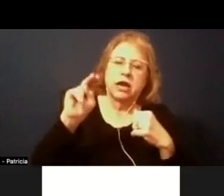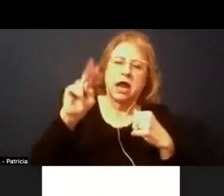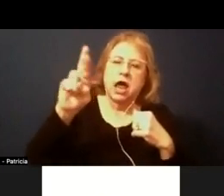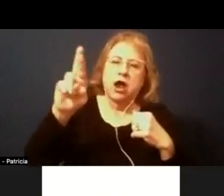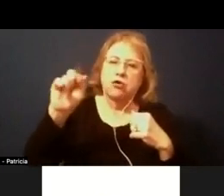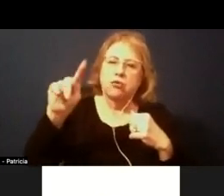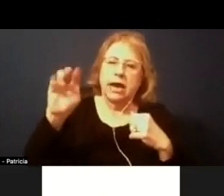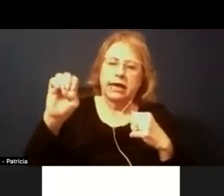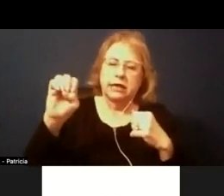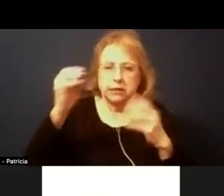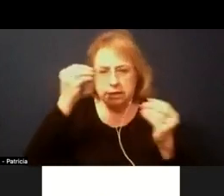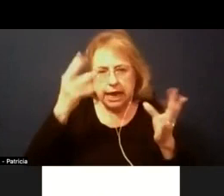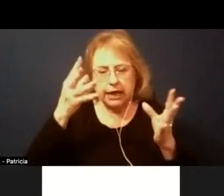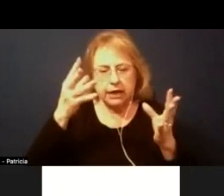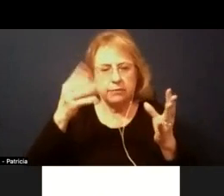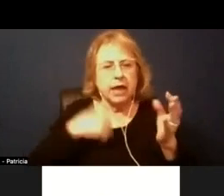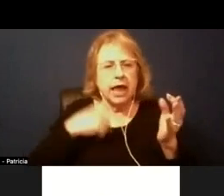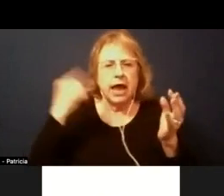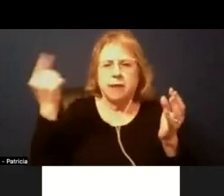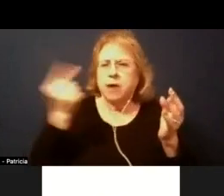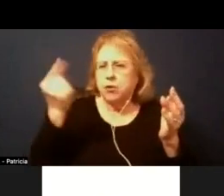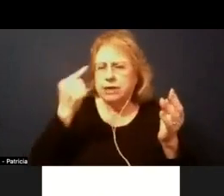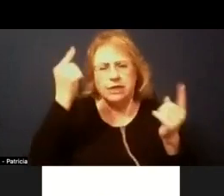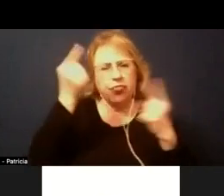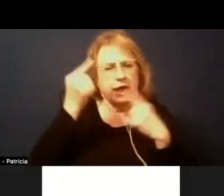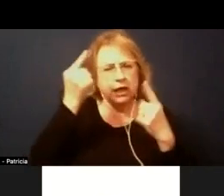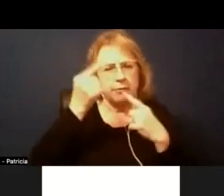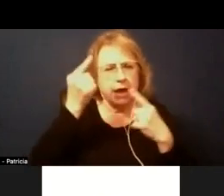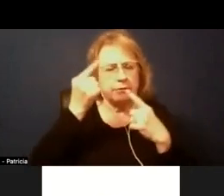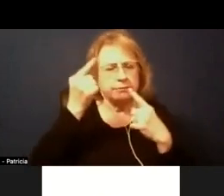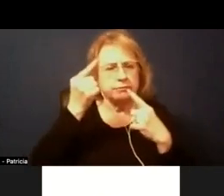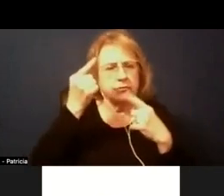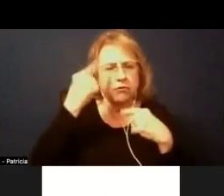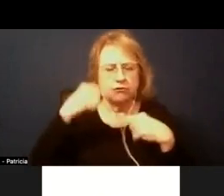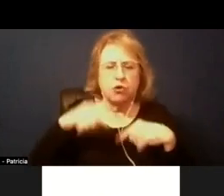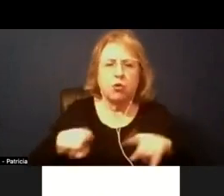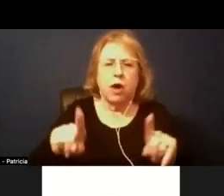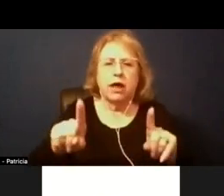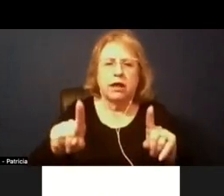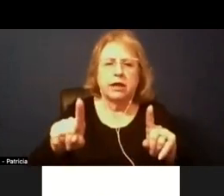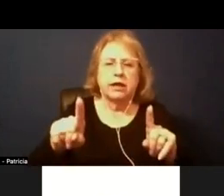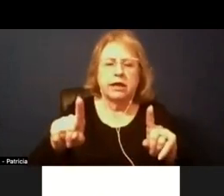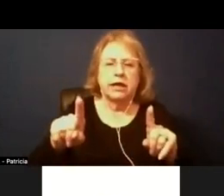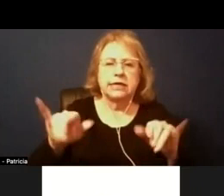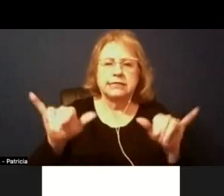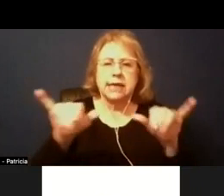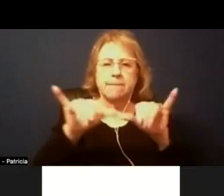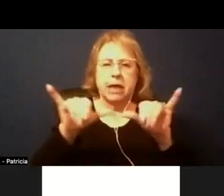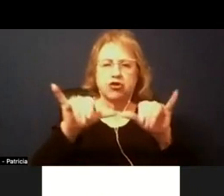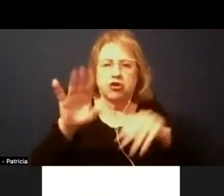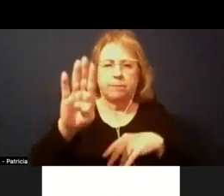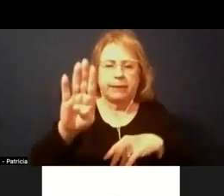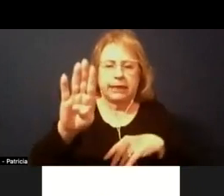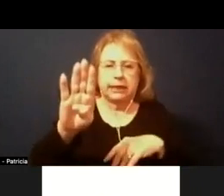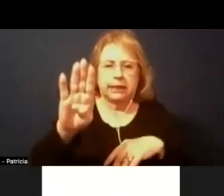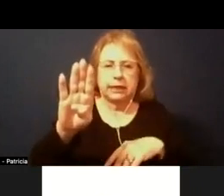i'm constantly thinking about right now and over the last well actually for a while now is is measure b and the the